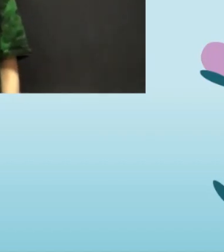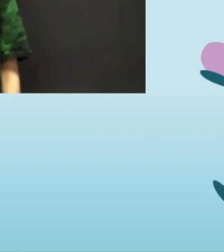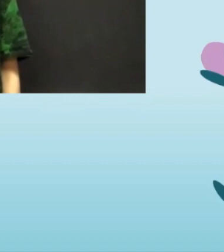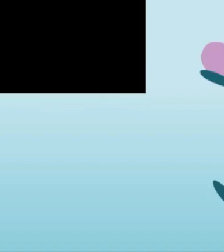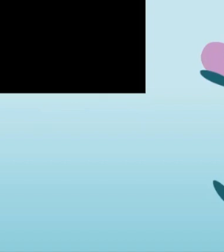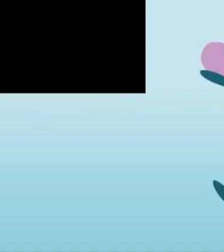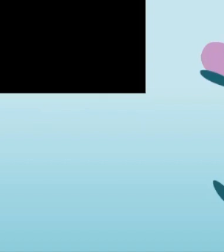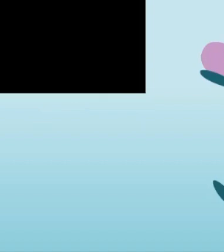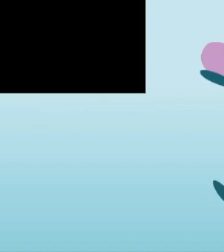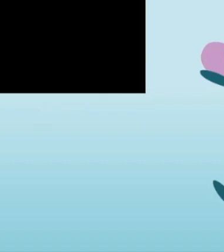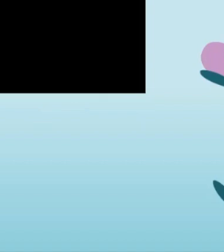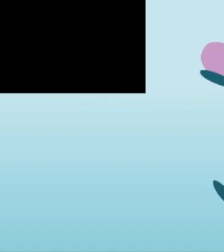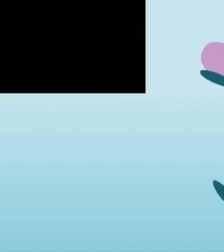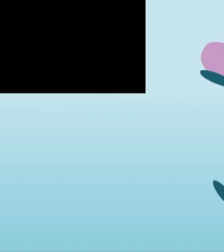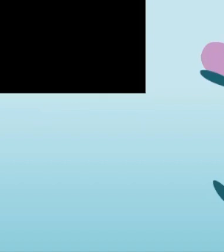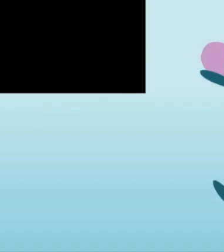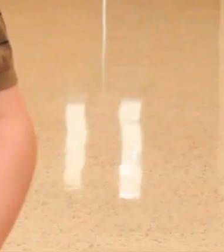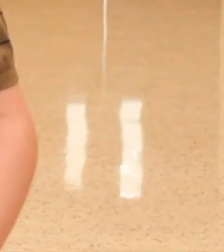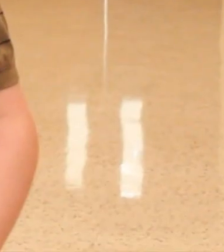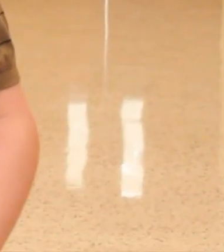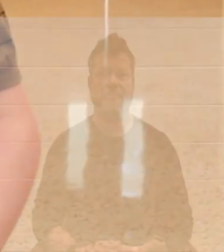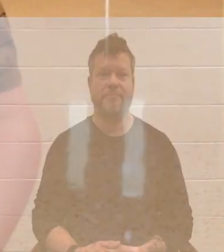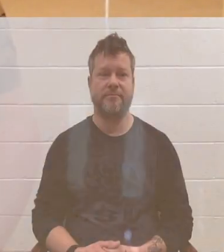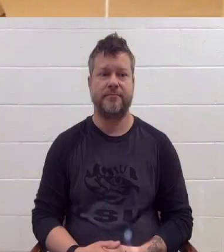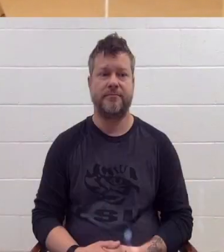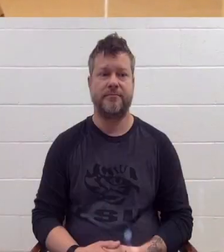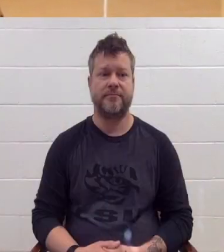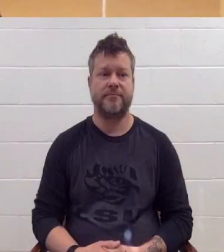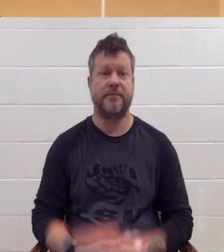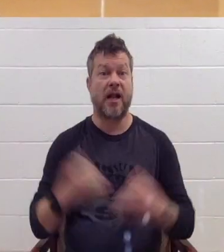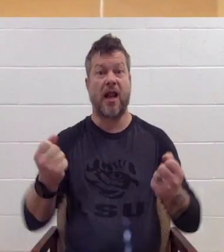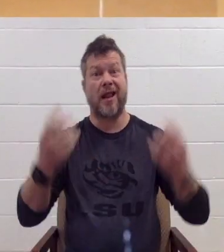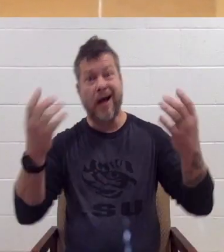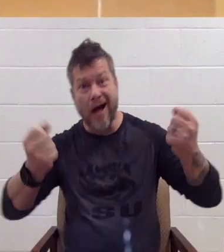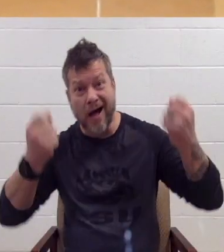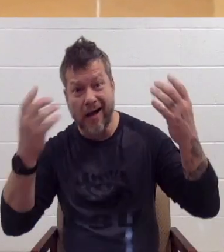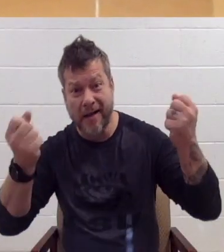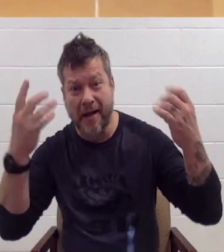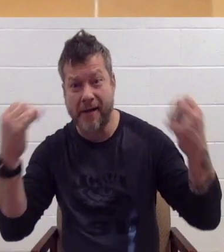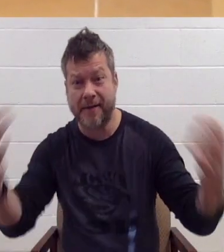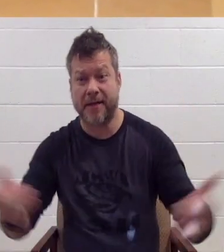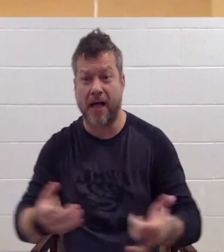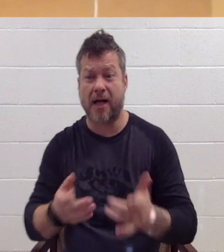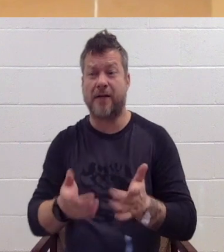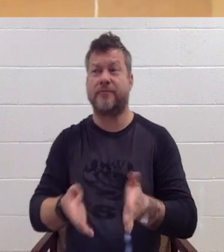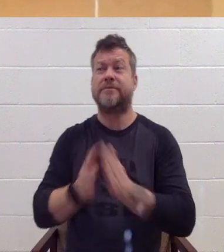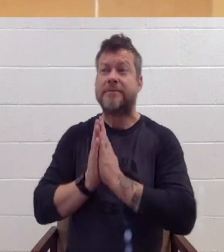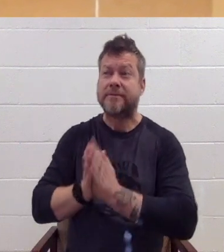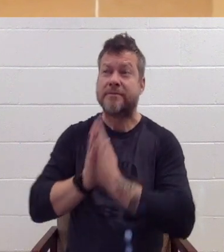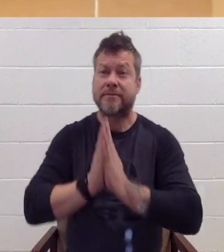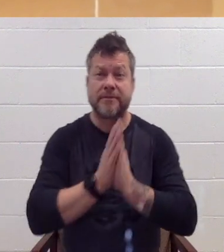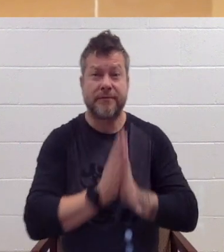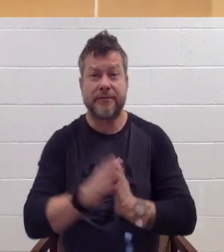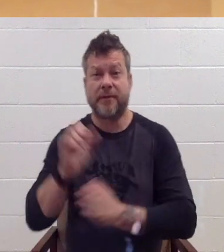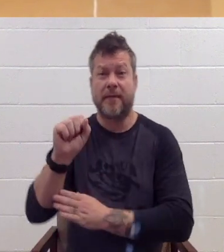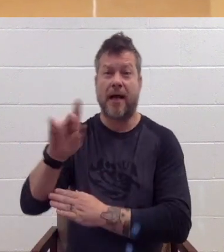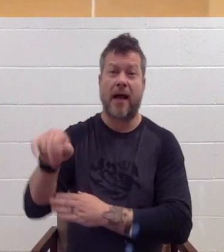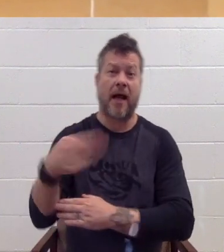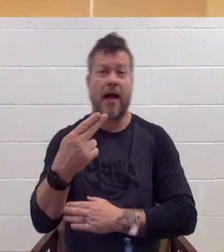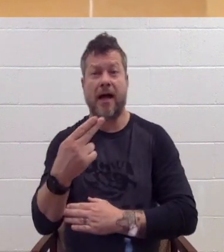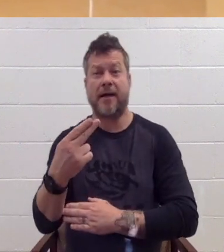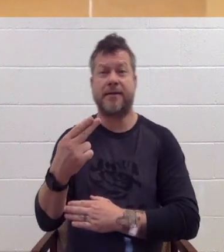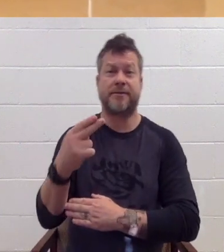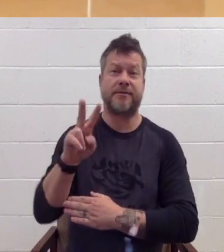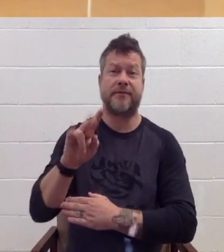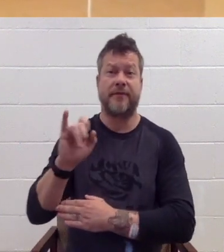both fingers and pull them away from one another. At the billions of requests from one guy in Asheville, North Carolina, here's useless